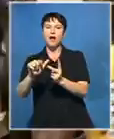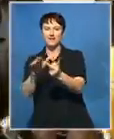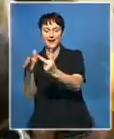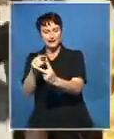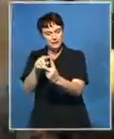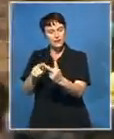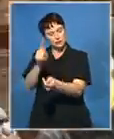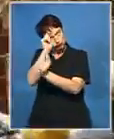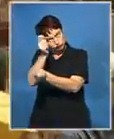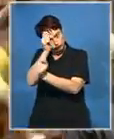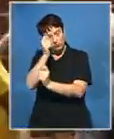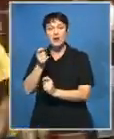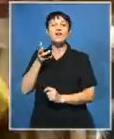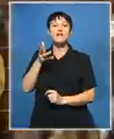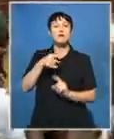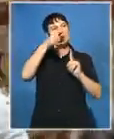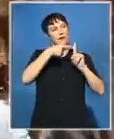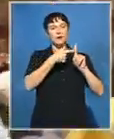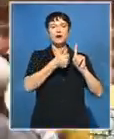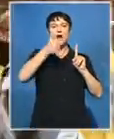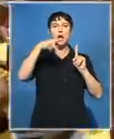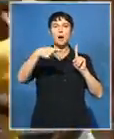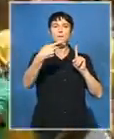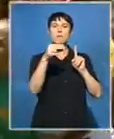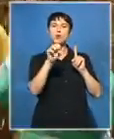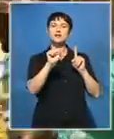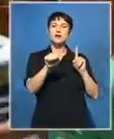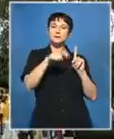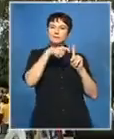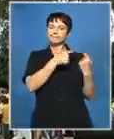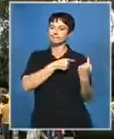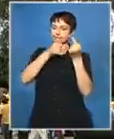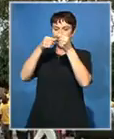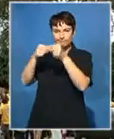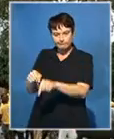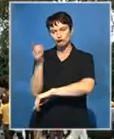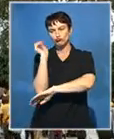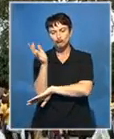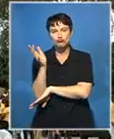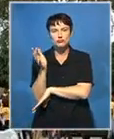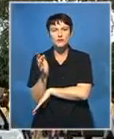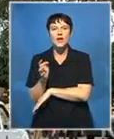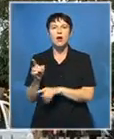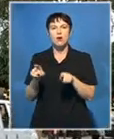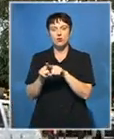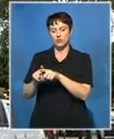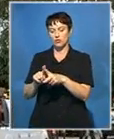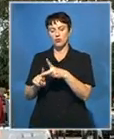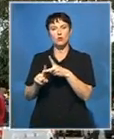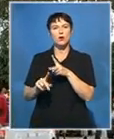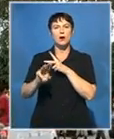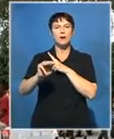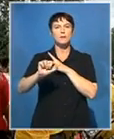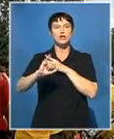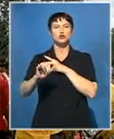The lecture was to be delivered by former ANC Treasurer-General Matthew Posa and Provincial SACP Secretary Buona